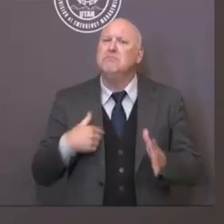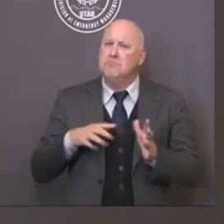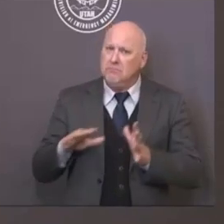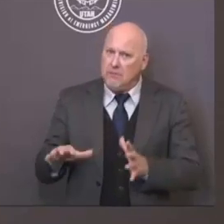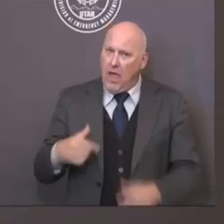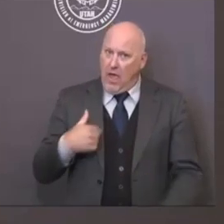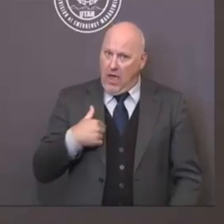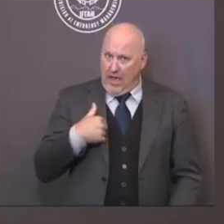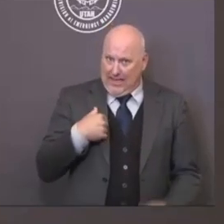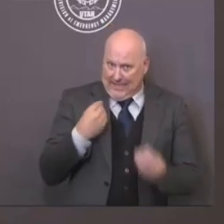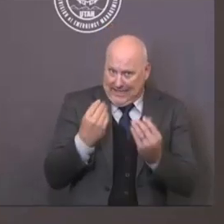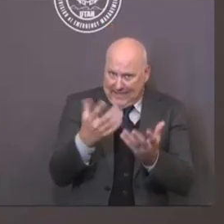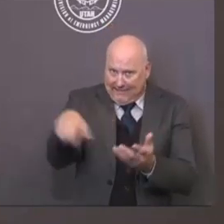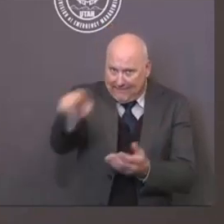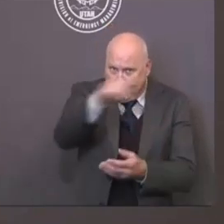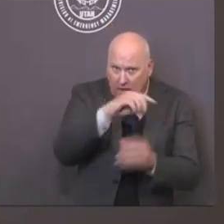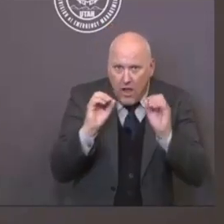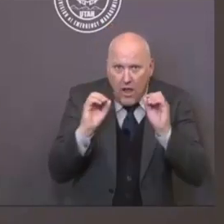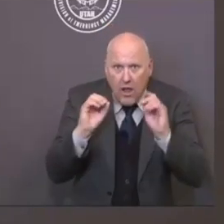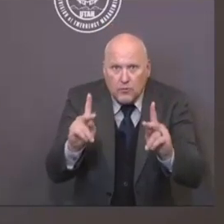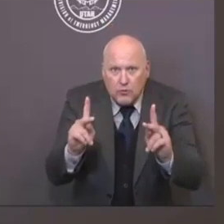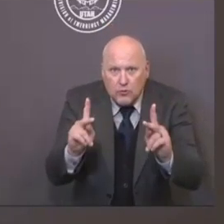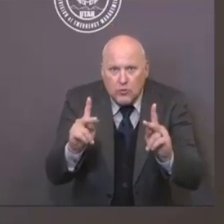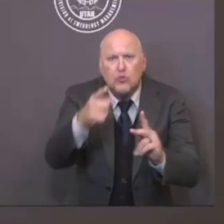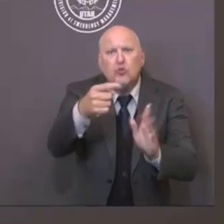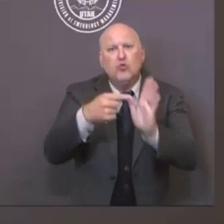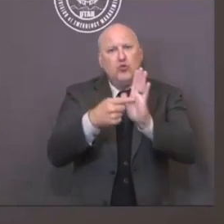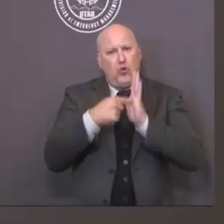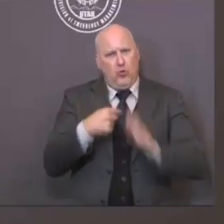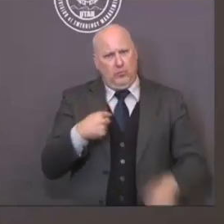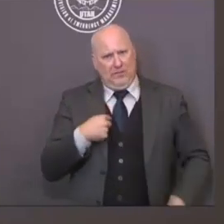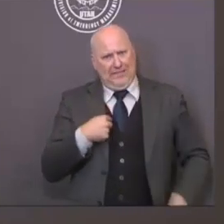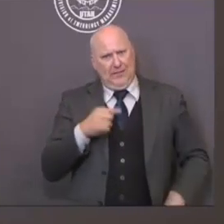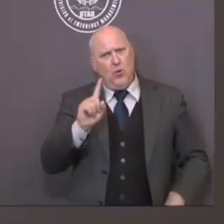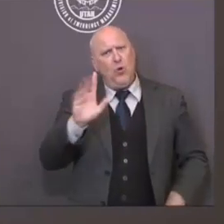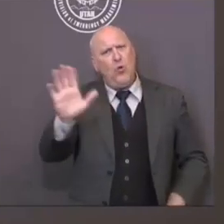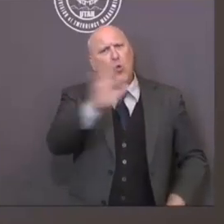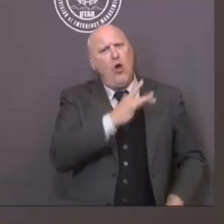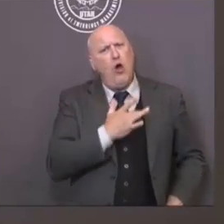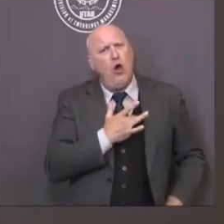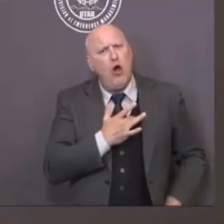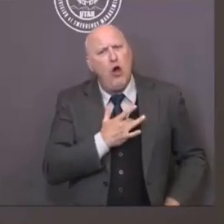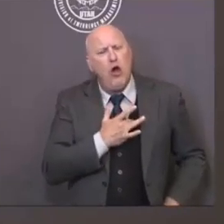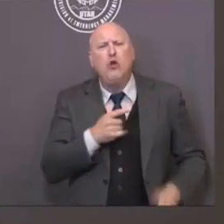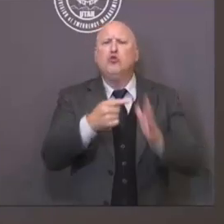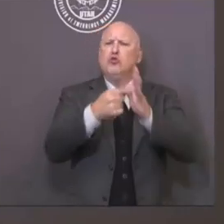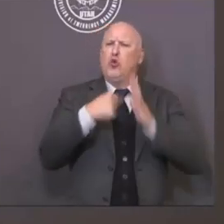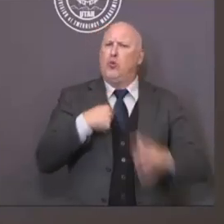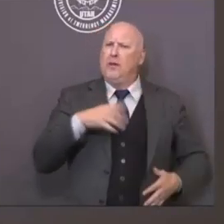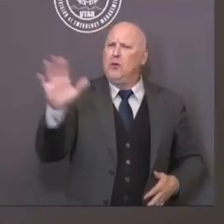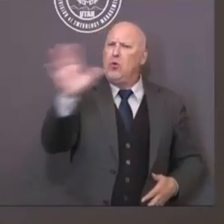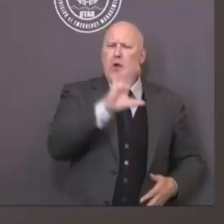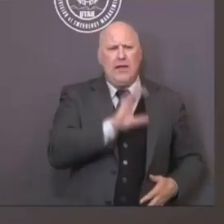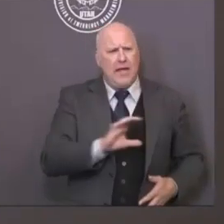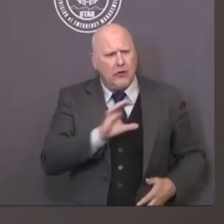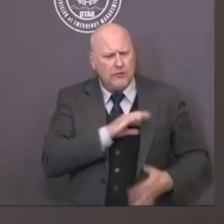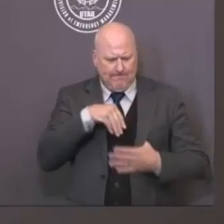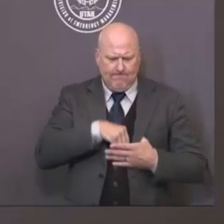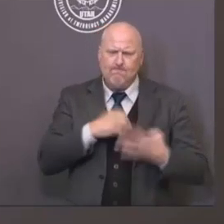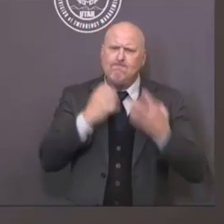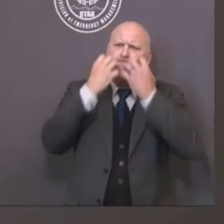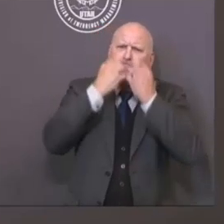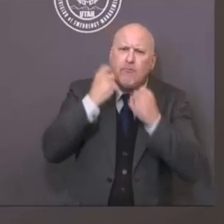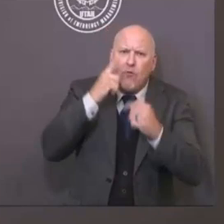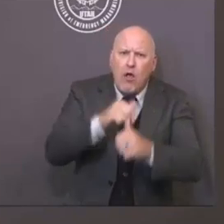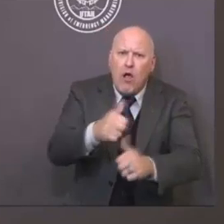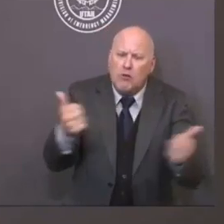of people and the character that they are, which I believe we've demonstrated in times past. It's time for us to, in fact, say, you know what, for the